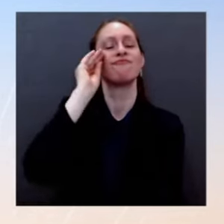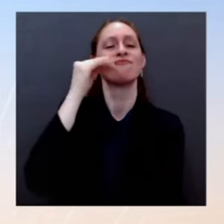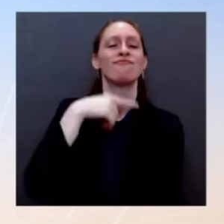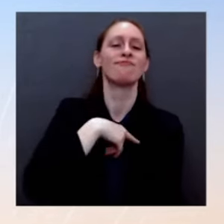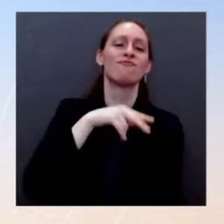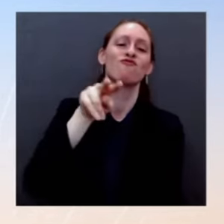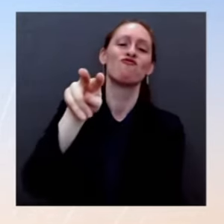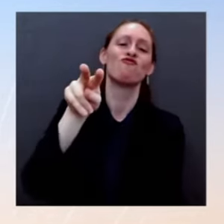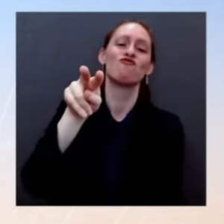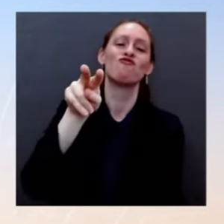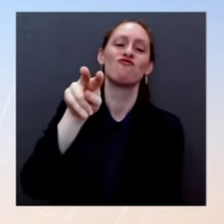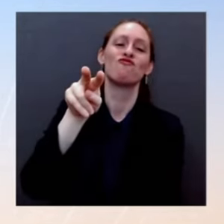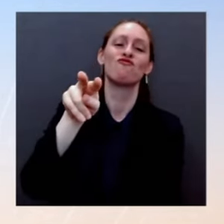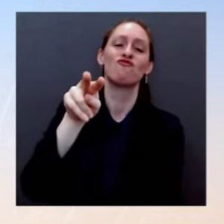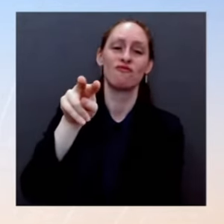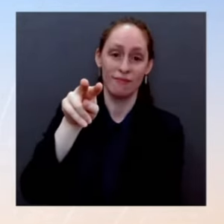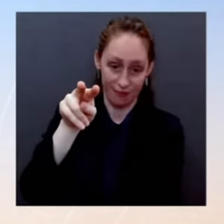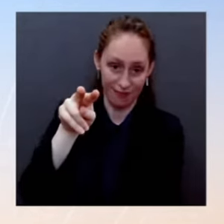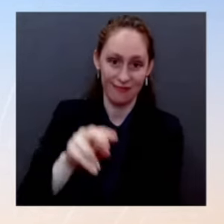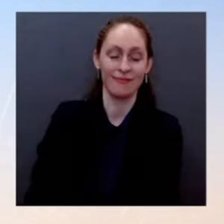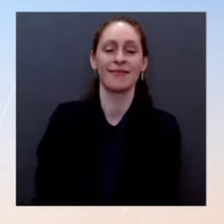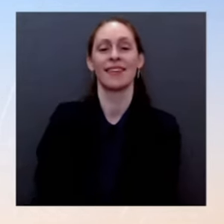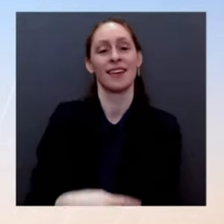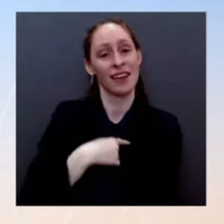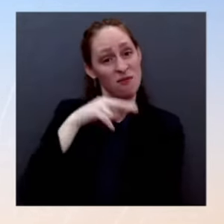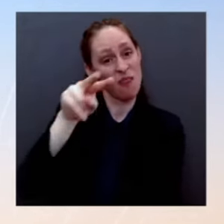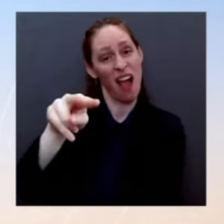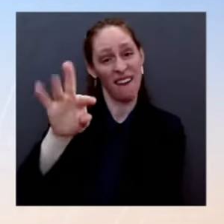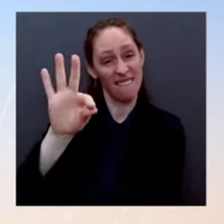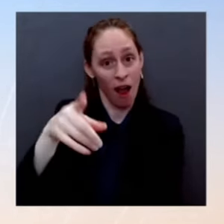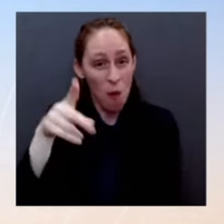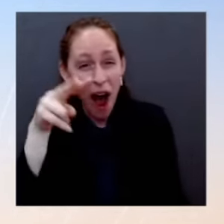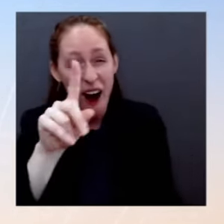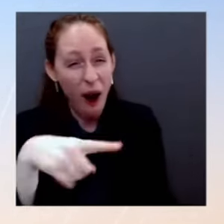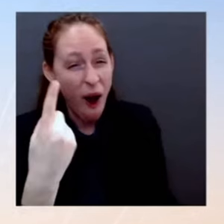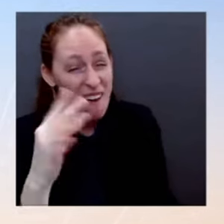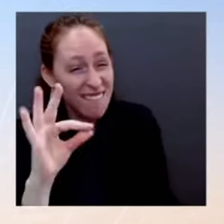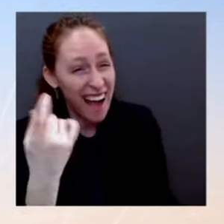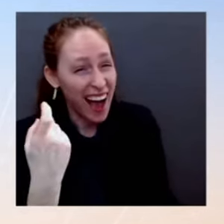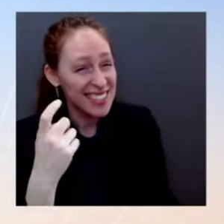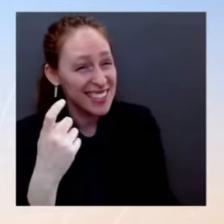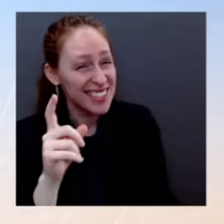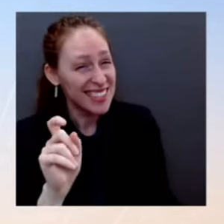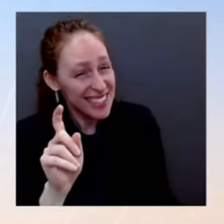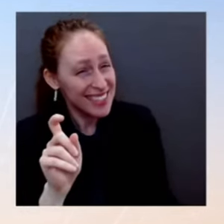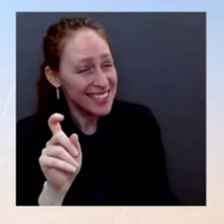I have exhausted the full catalog of Guy Fieri content. Oh, okay.